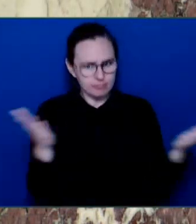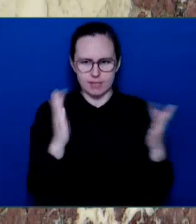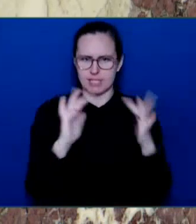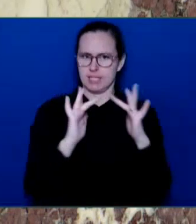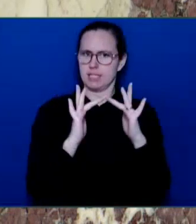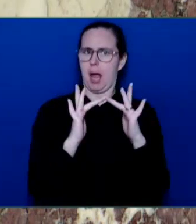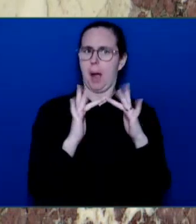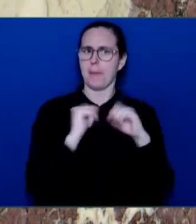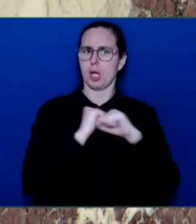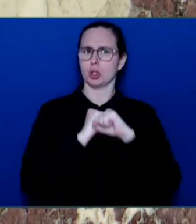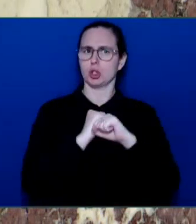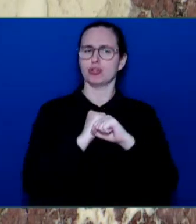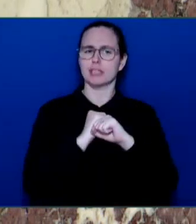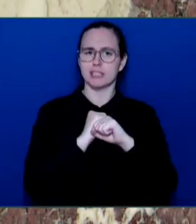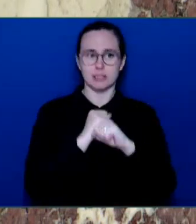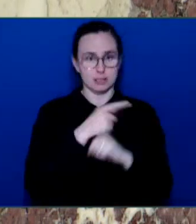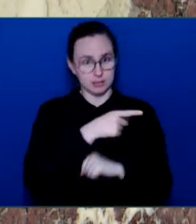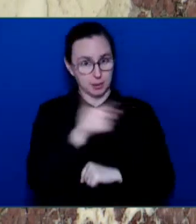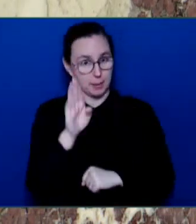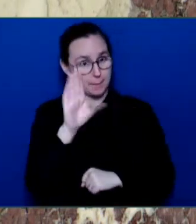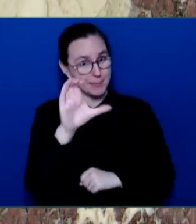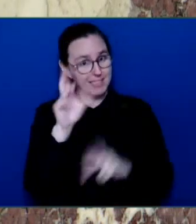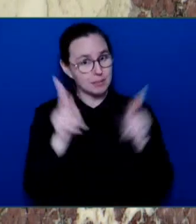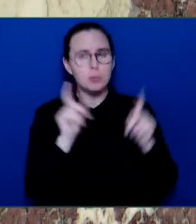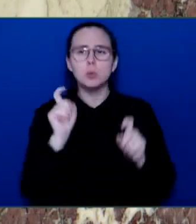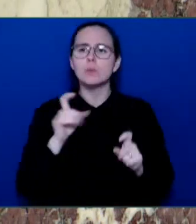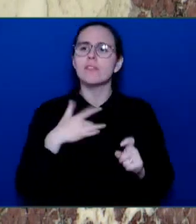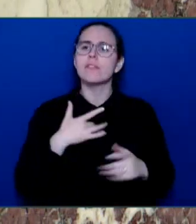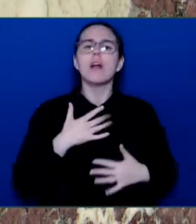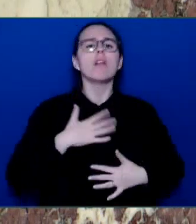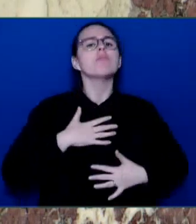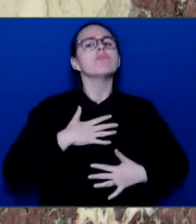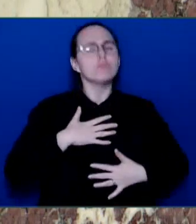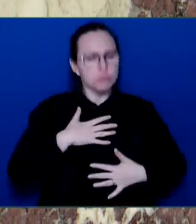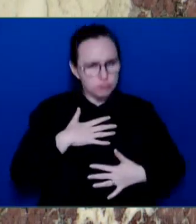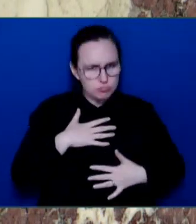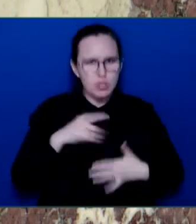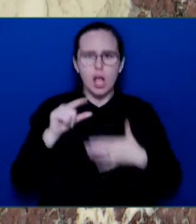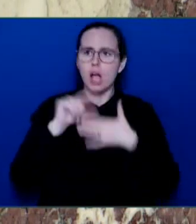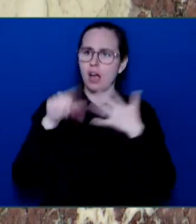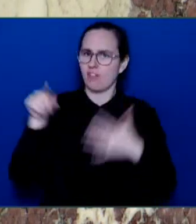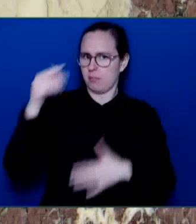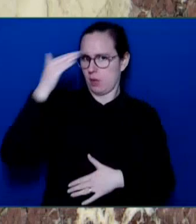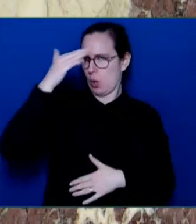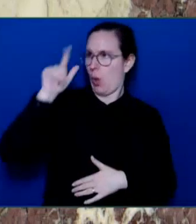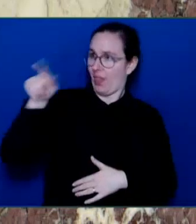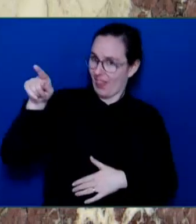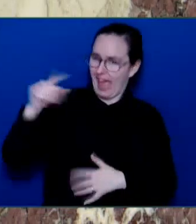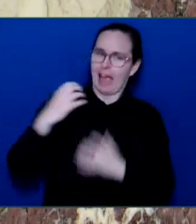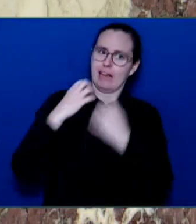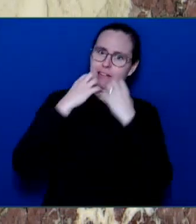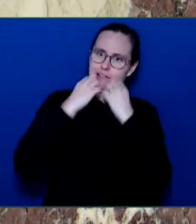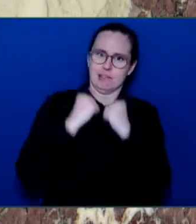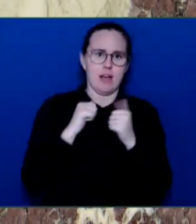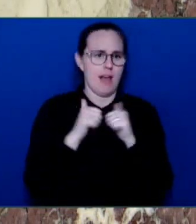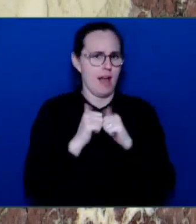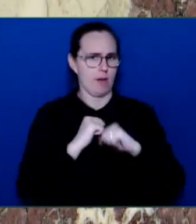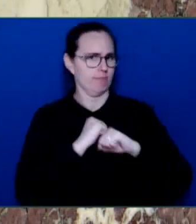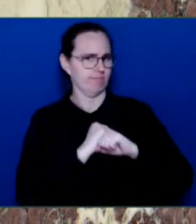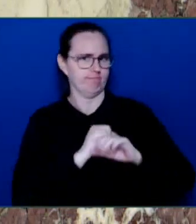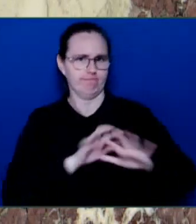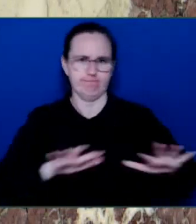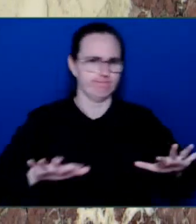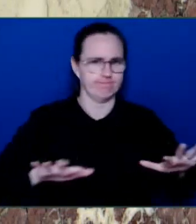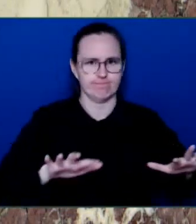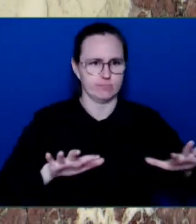That is why the Minister of Citizens Services has a 24-hour-a-day, 7-day-a-week cybersecurity team dedicated to protecting public